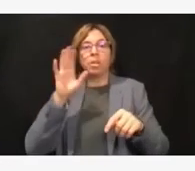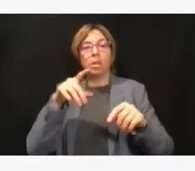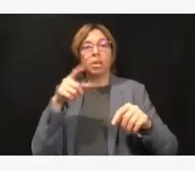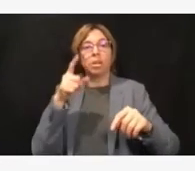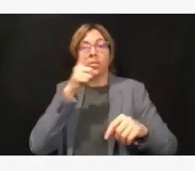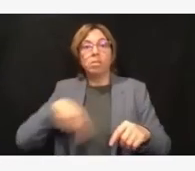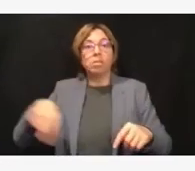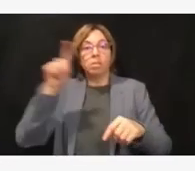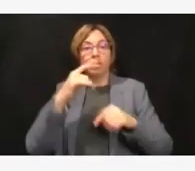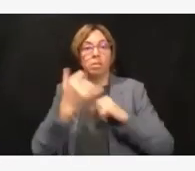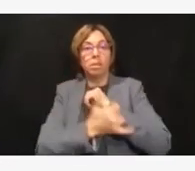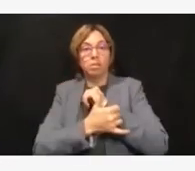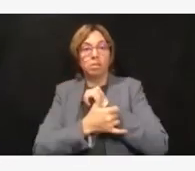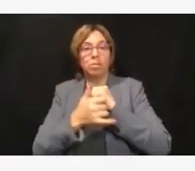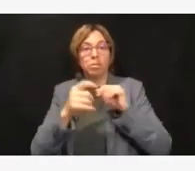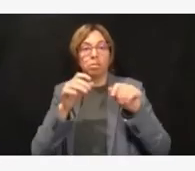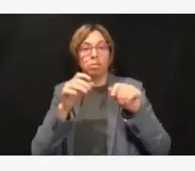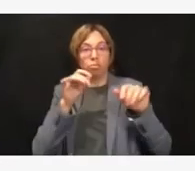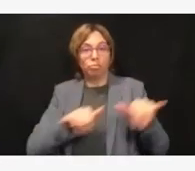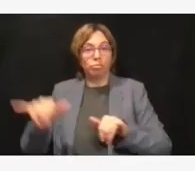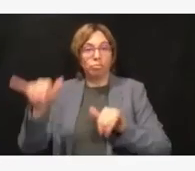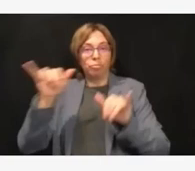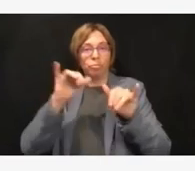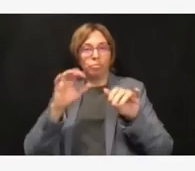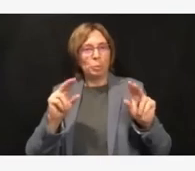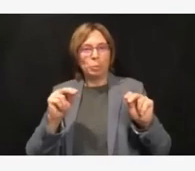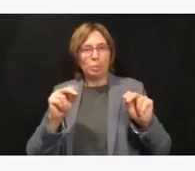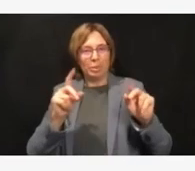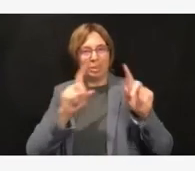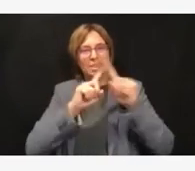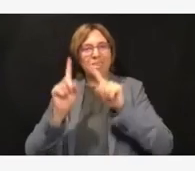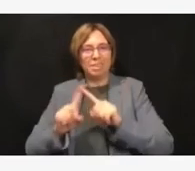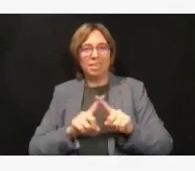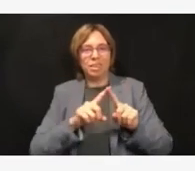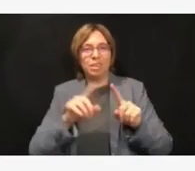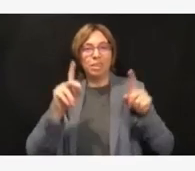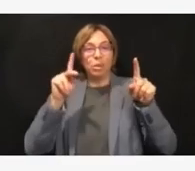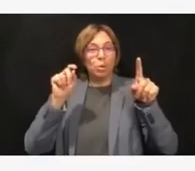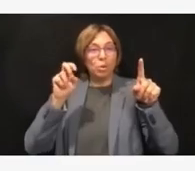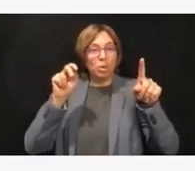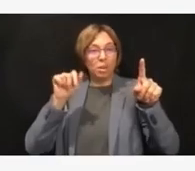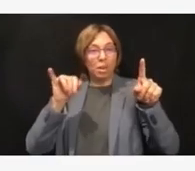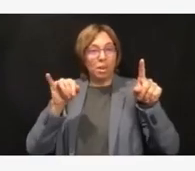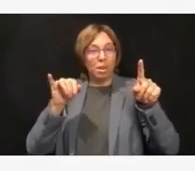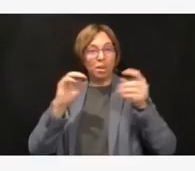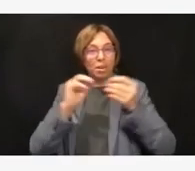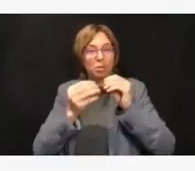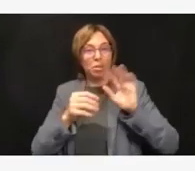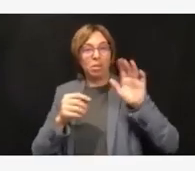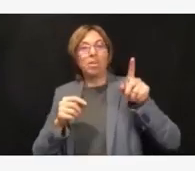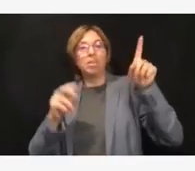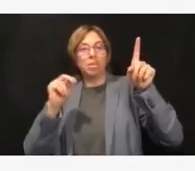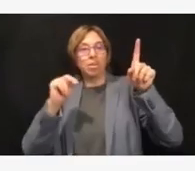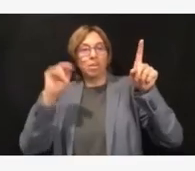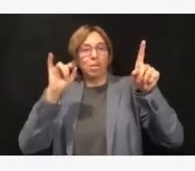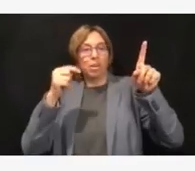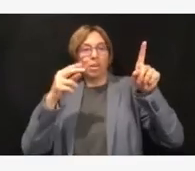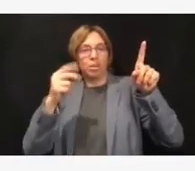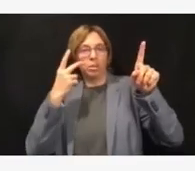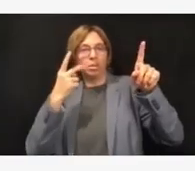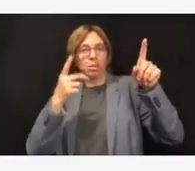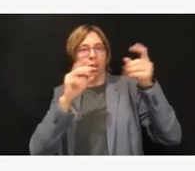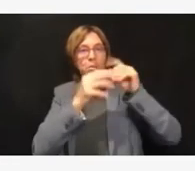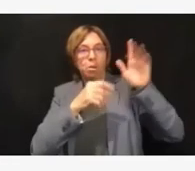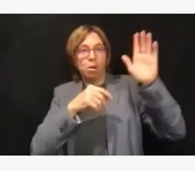County rates have come down significantly in Kootenai County, but they're still holding kind of high in Bonner County, for example. So it's